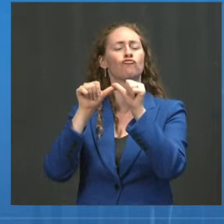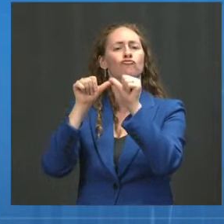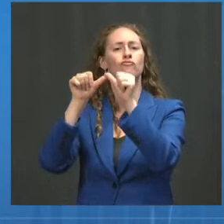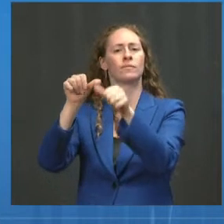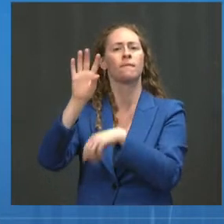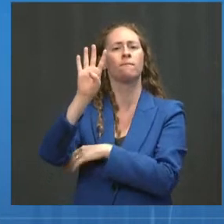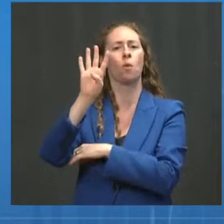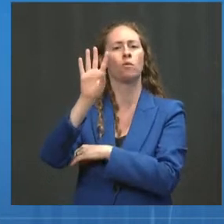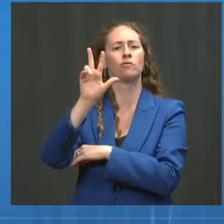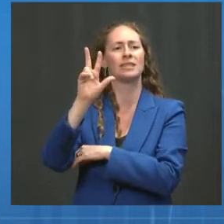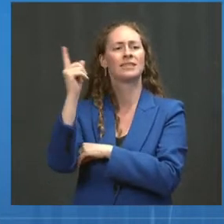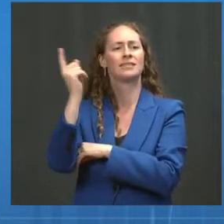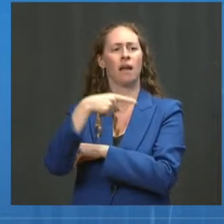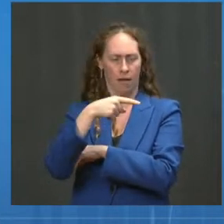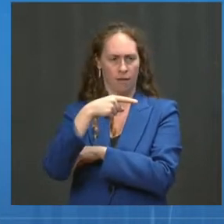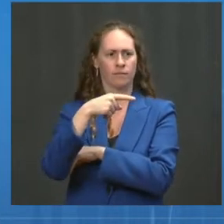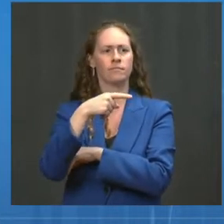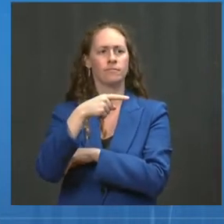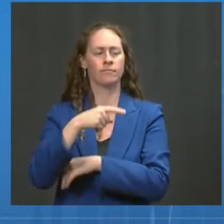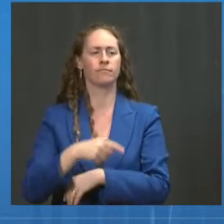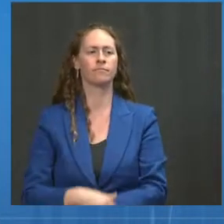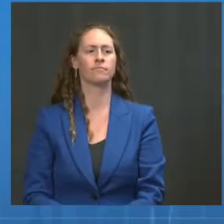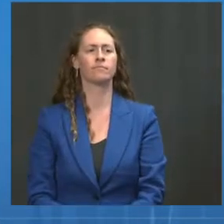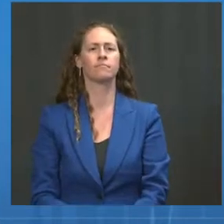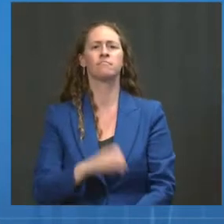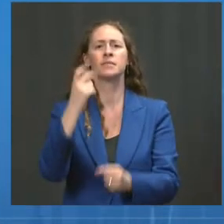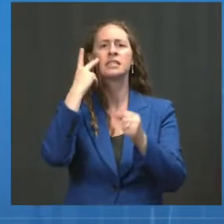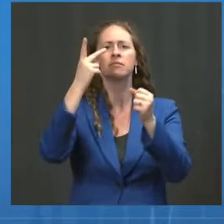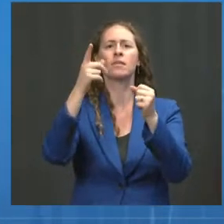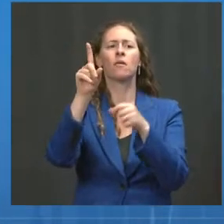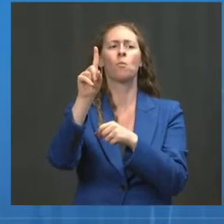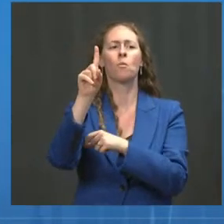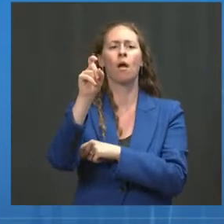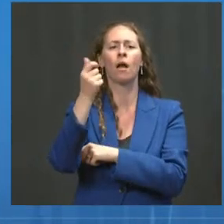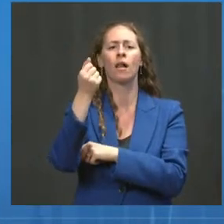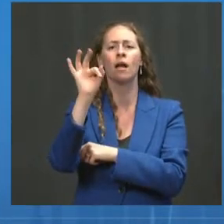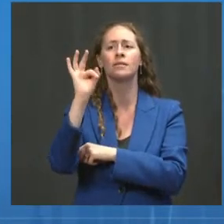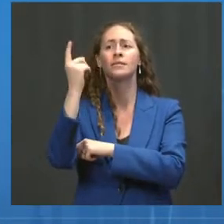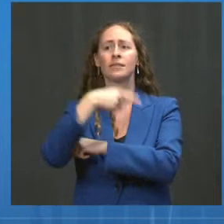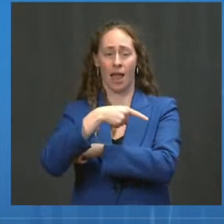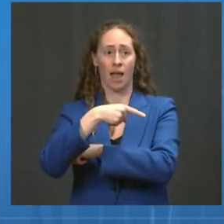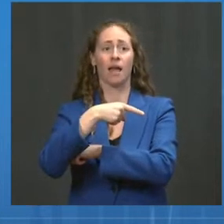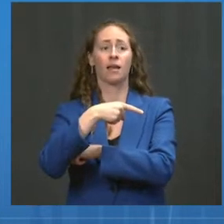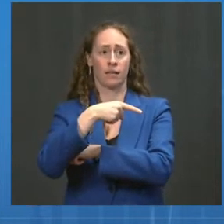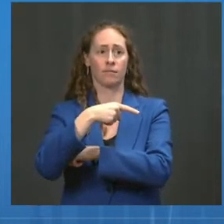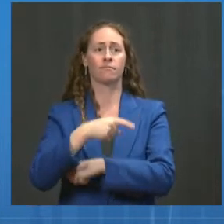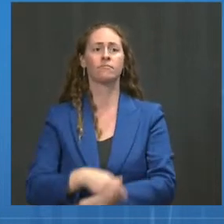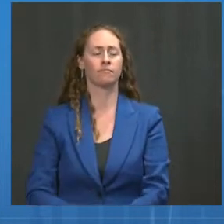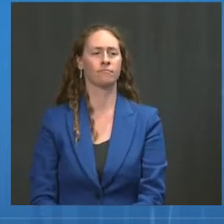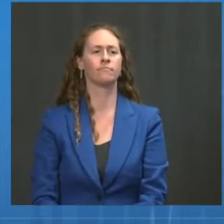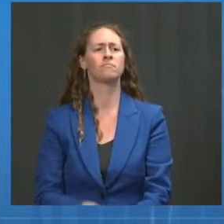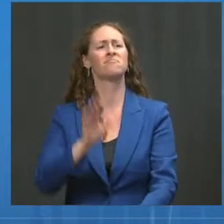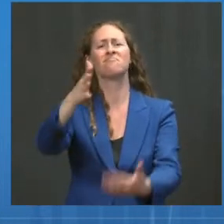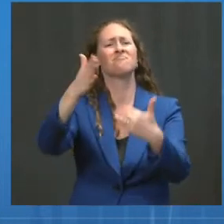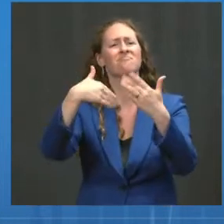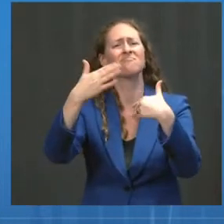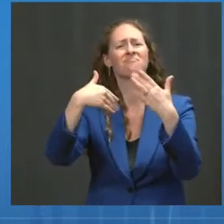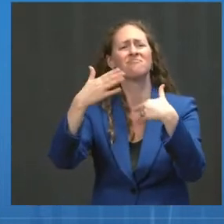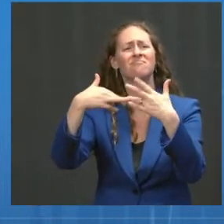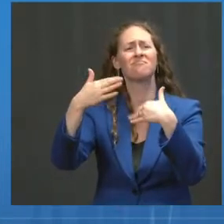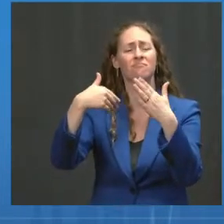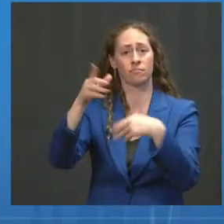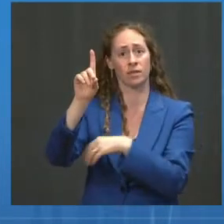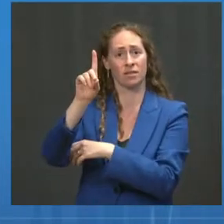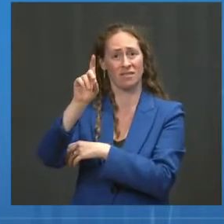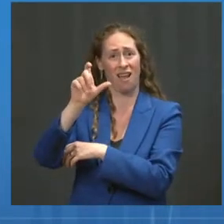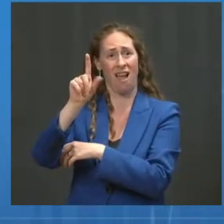119 and 209 days. Regardless of the variant involved, the antibody levels against